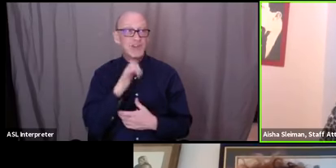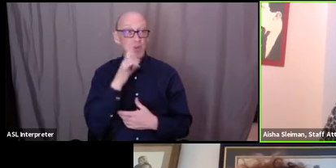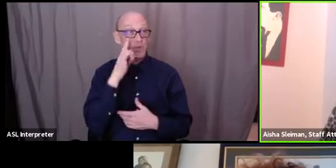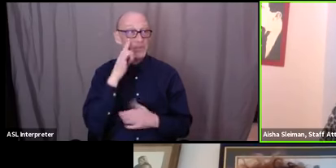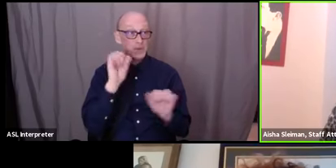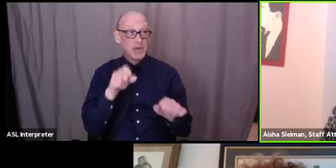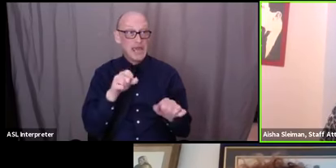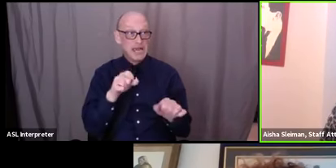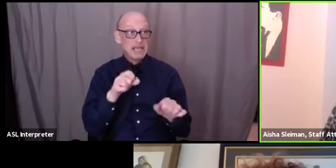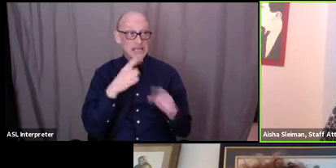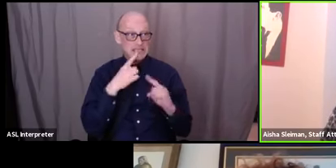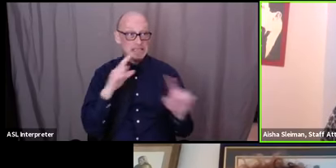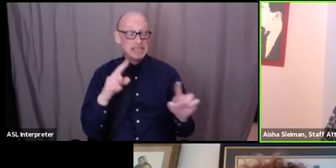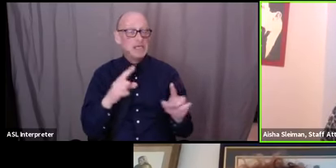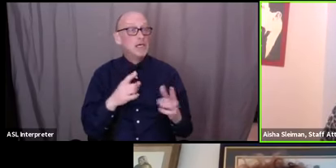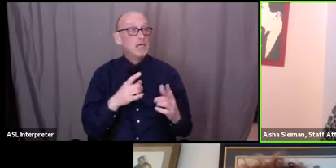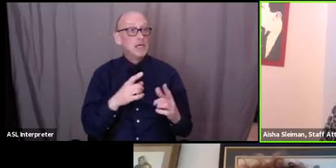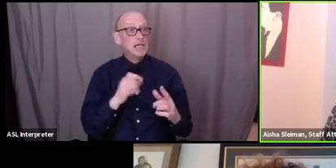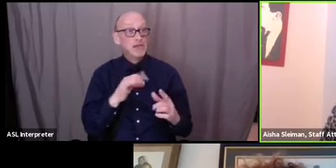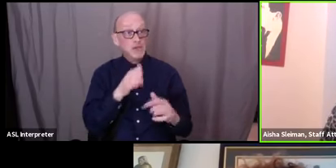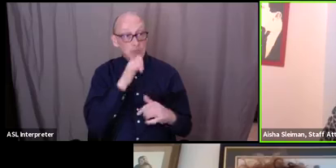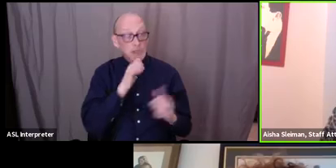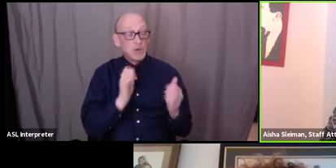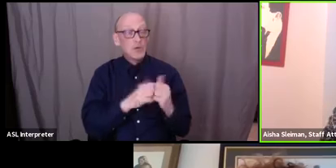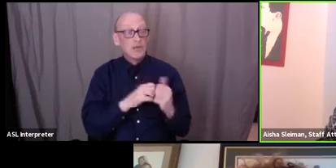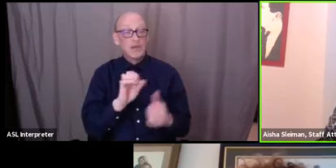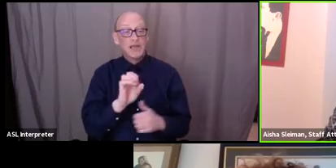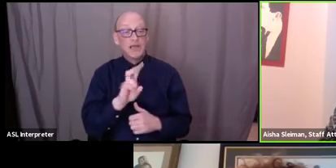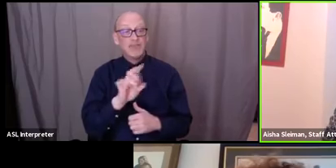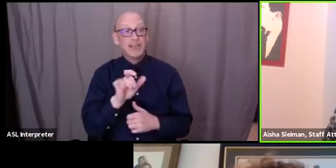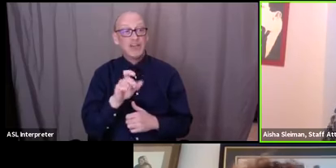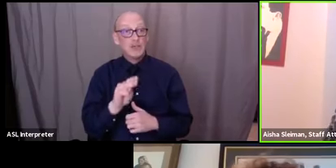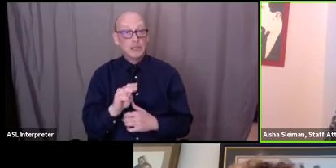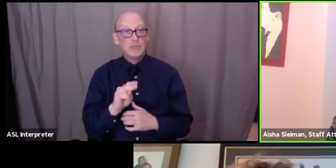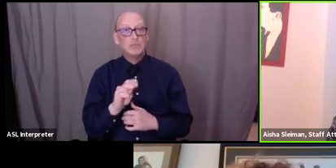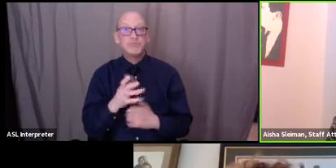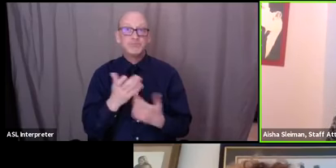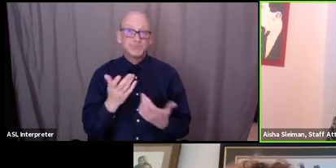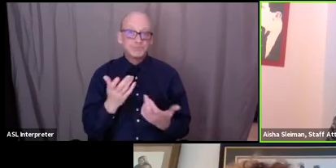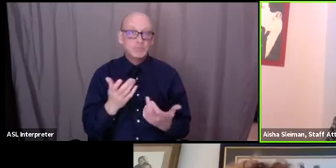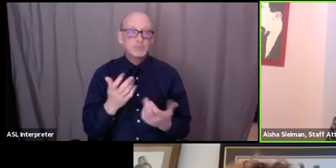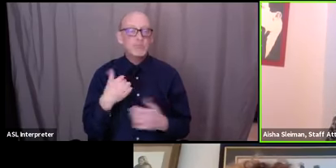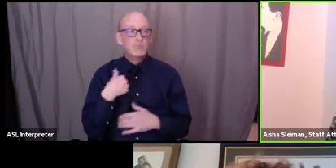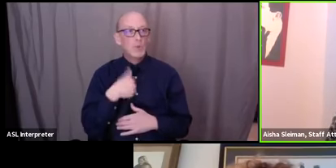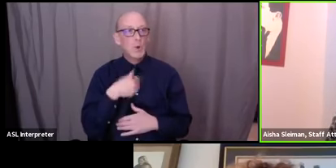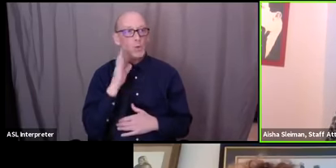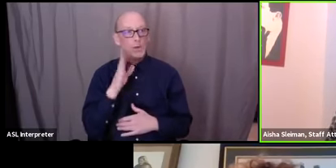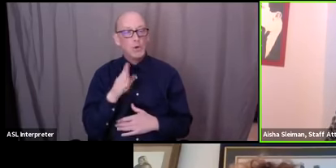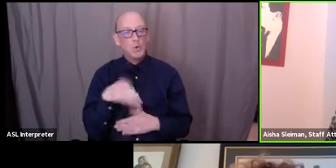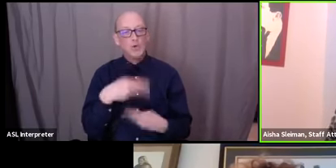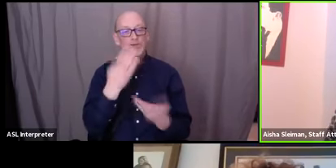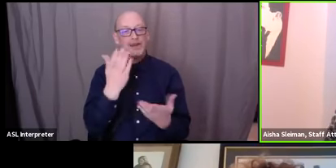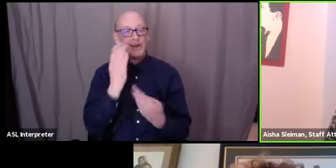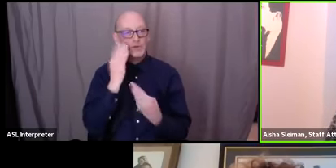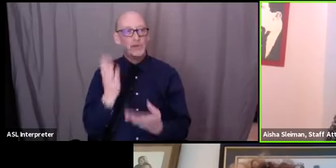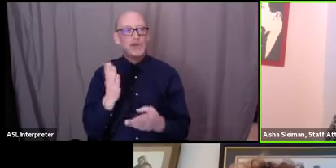and we'll probably you know are dealing with eviction so um i think we'll provide that info in the slide um i would try to work with the